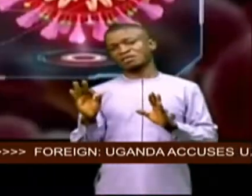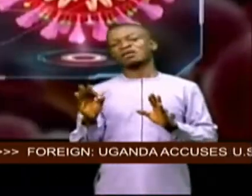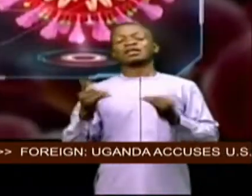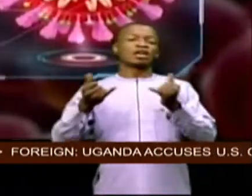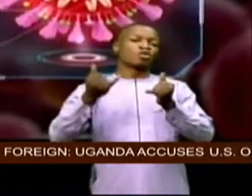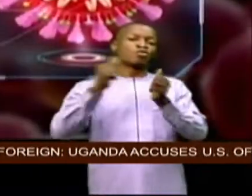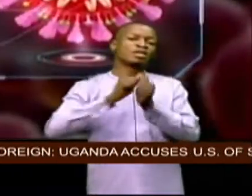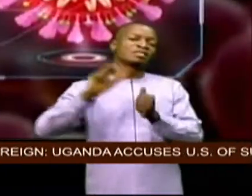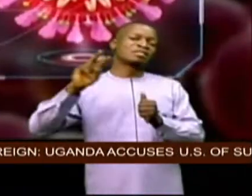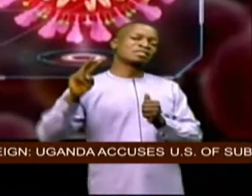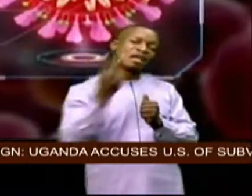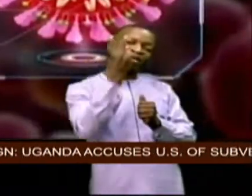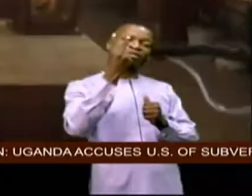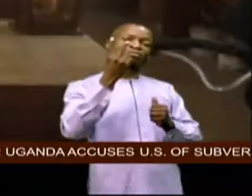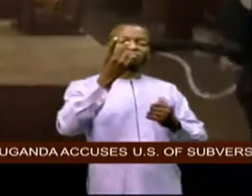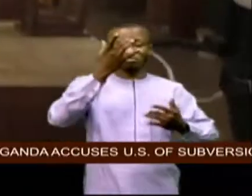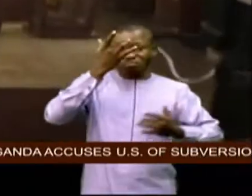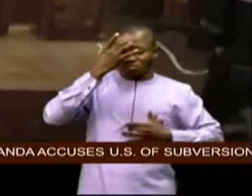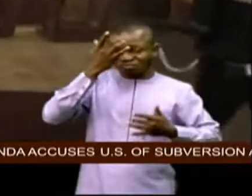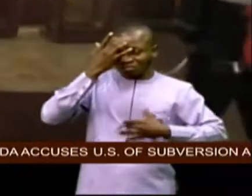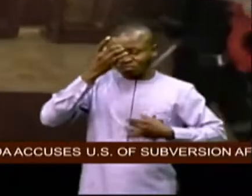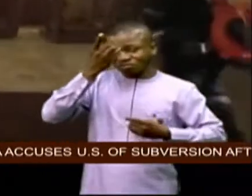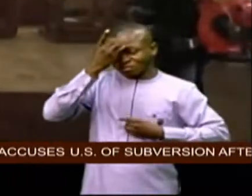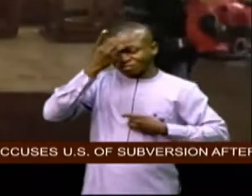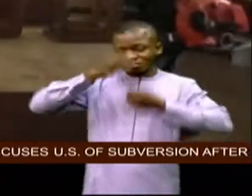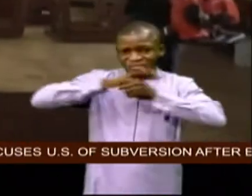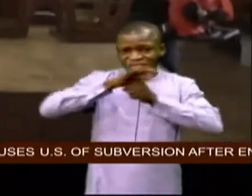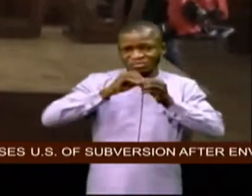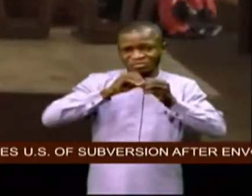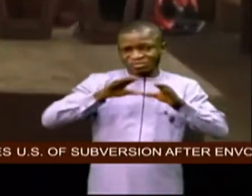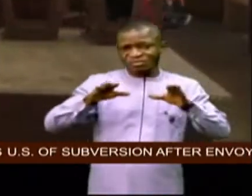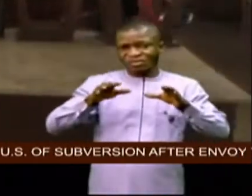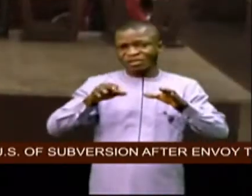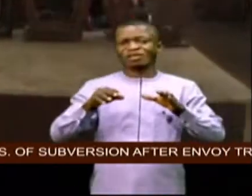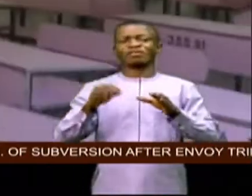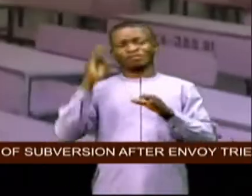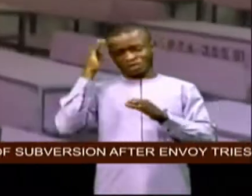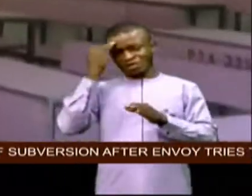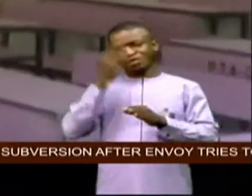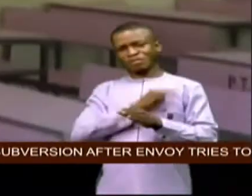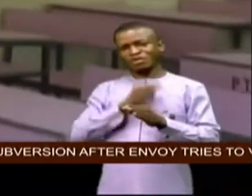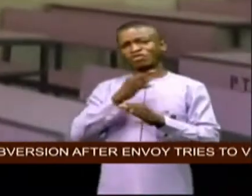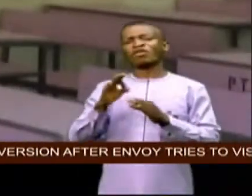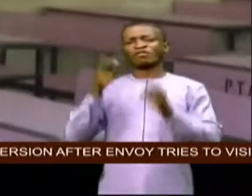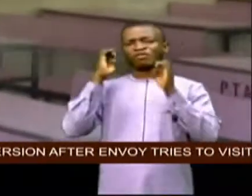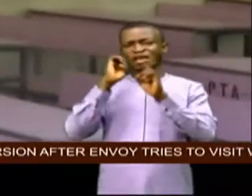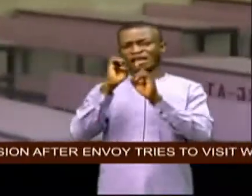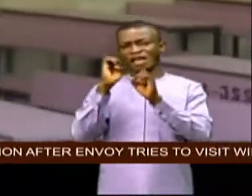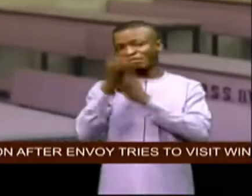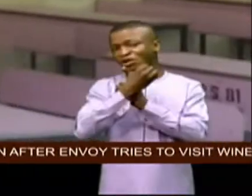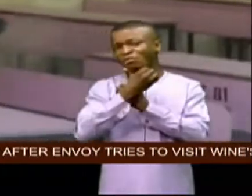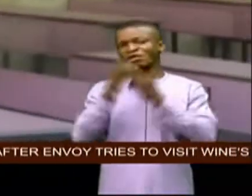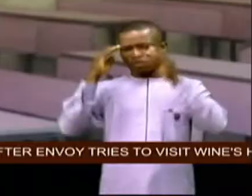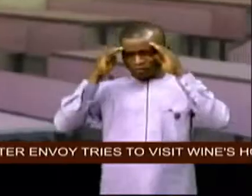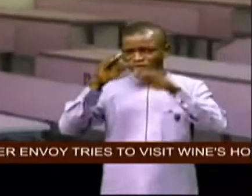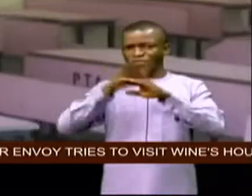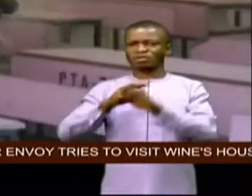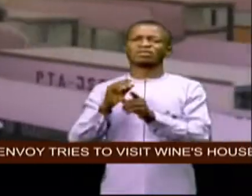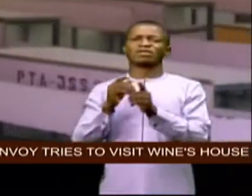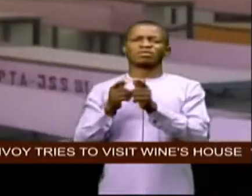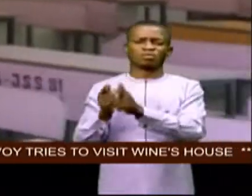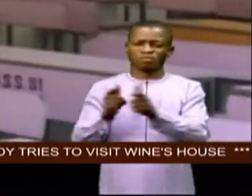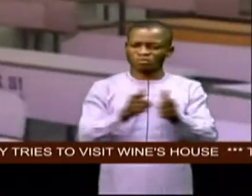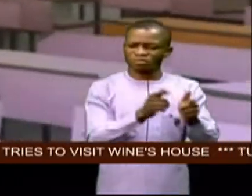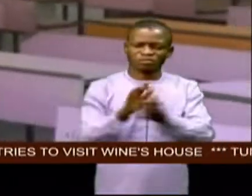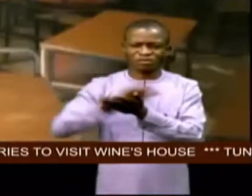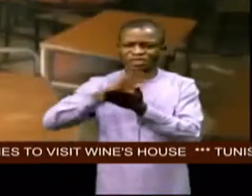pandemic already causing damage in the country the federal minister of environment is remodeling the decontamination exercise from a one-off process